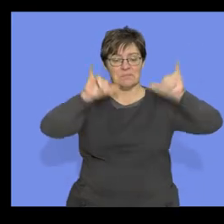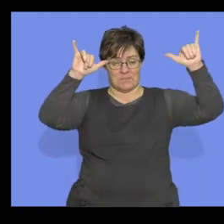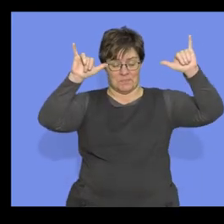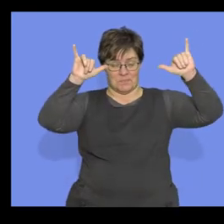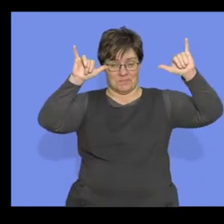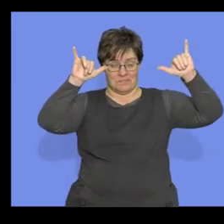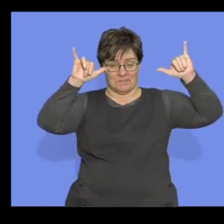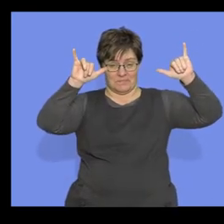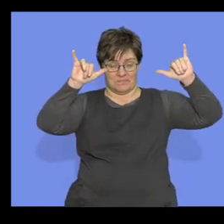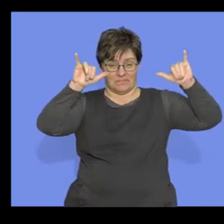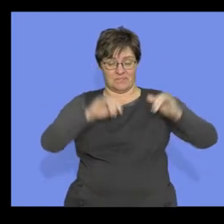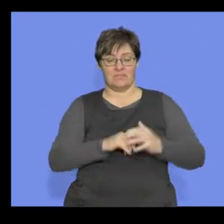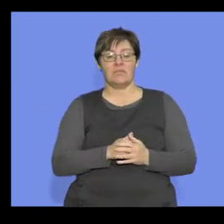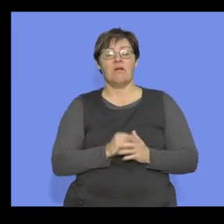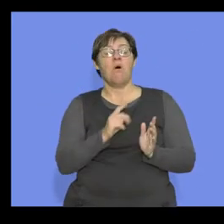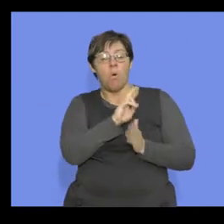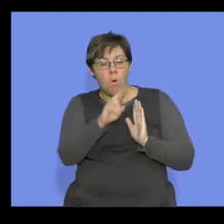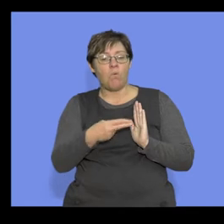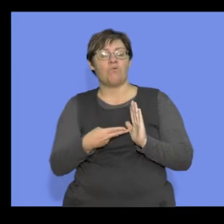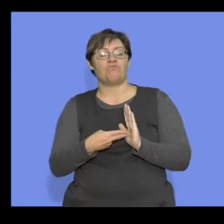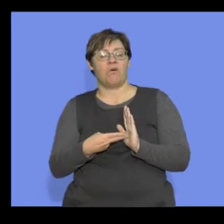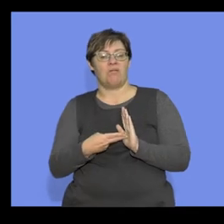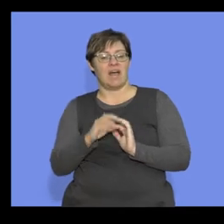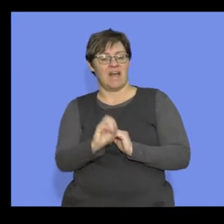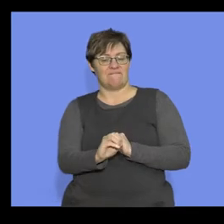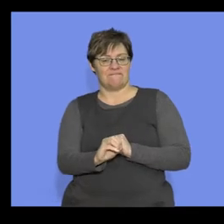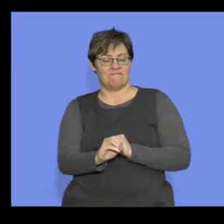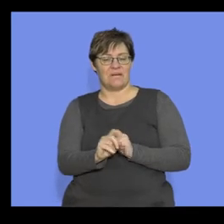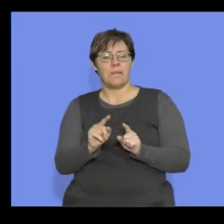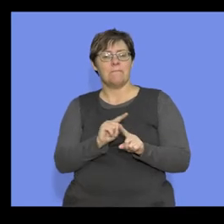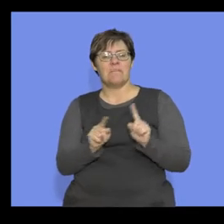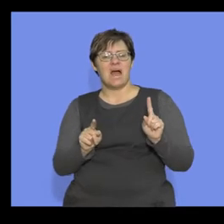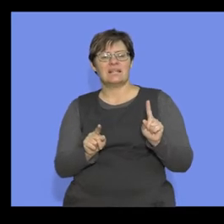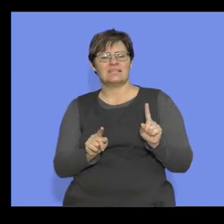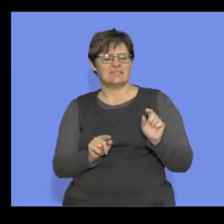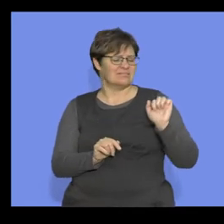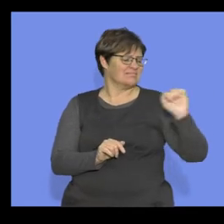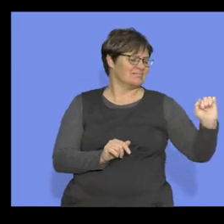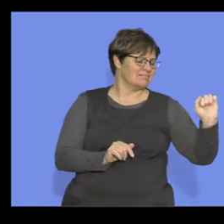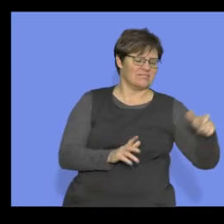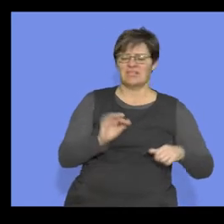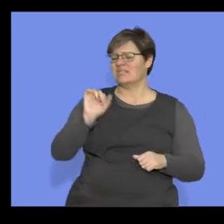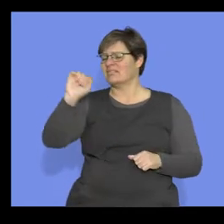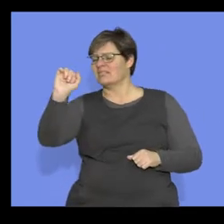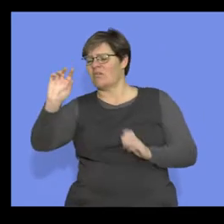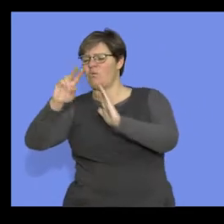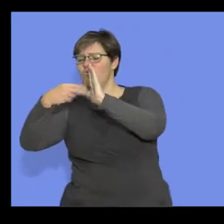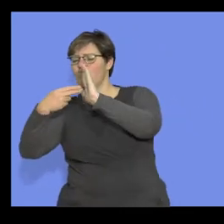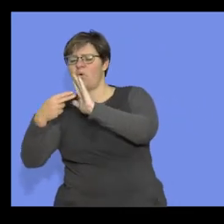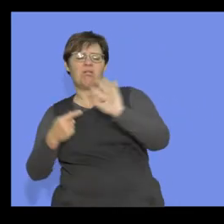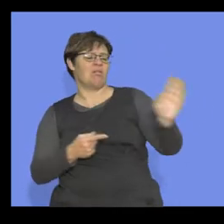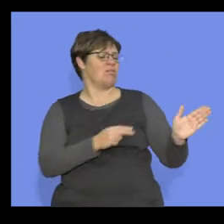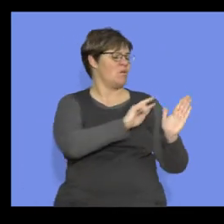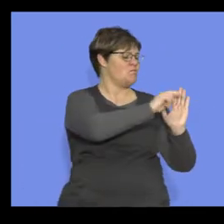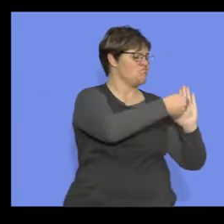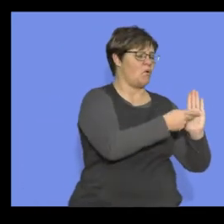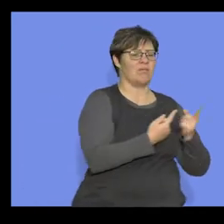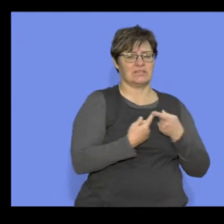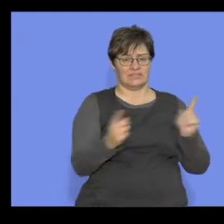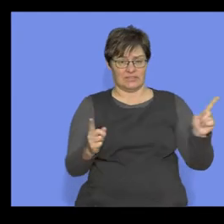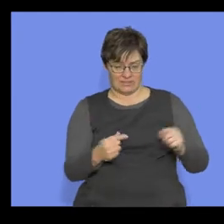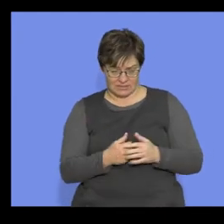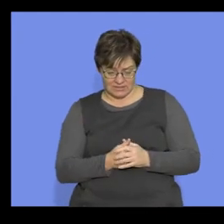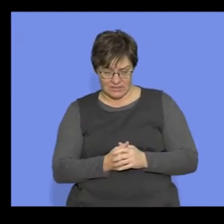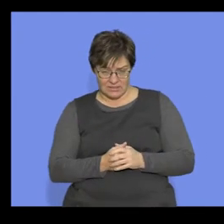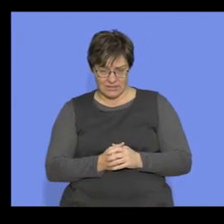all play a role, right? They all play a role, but they might have different roles. Now, what we're